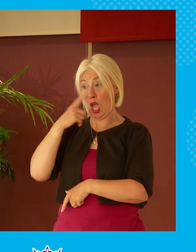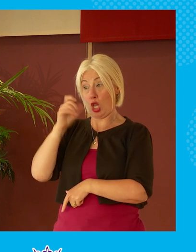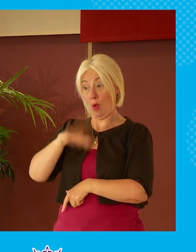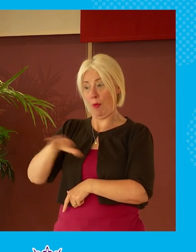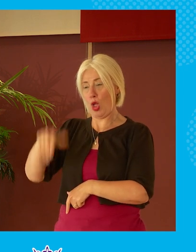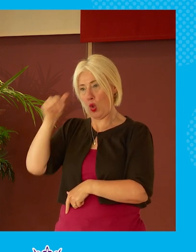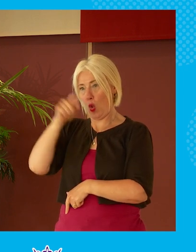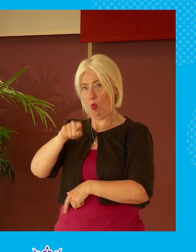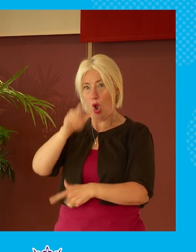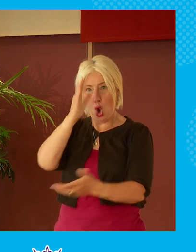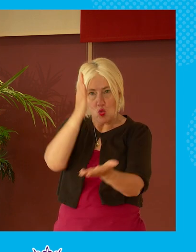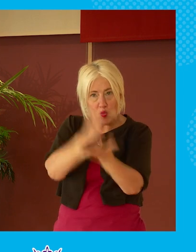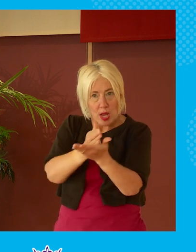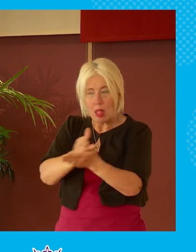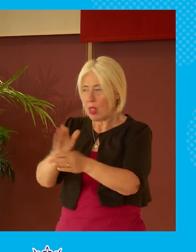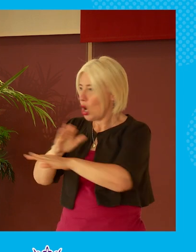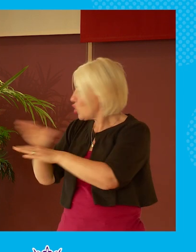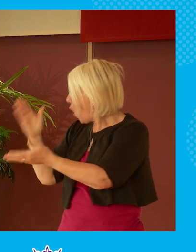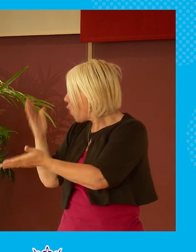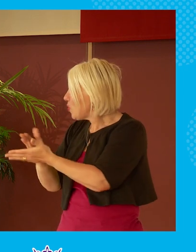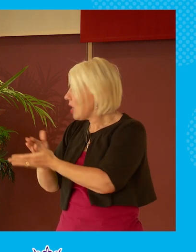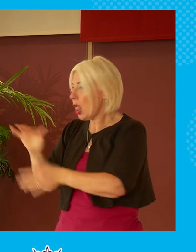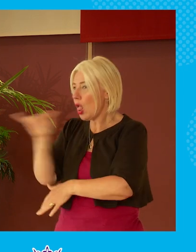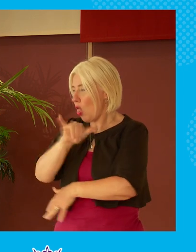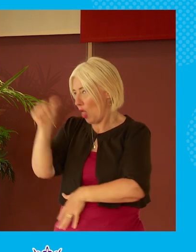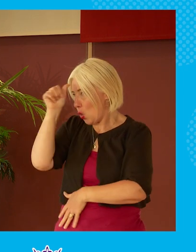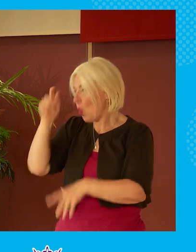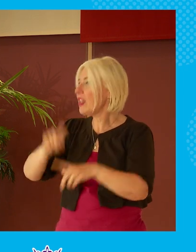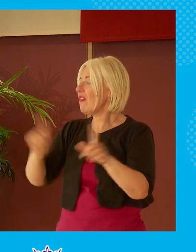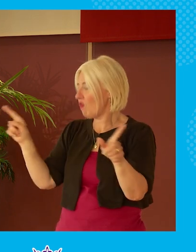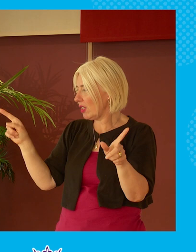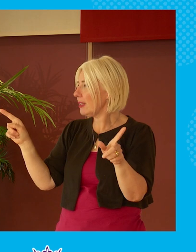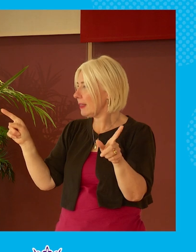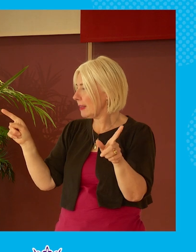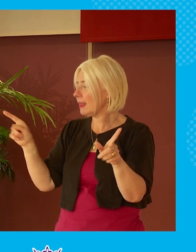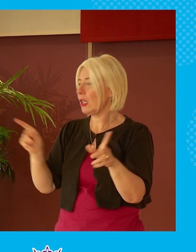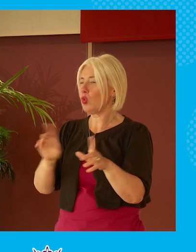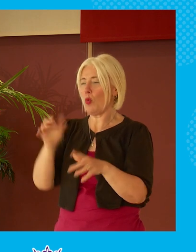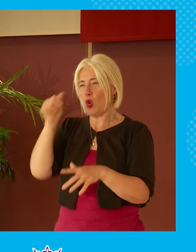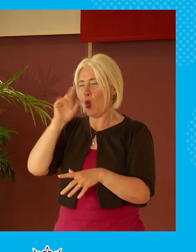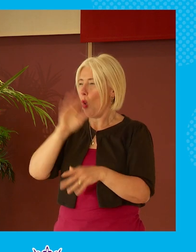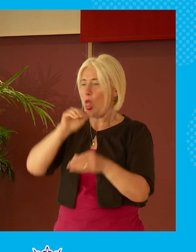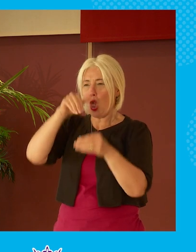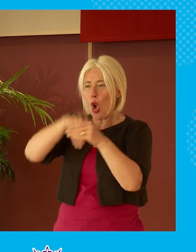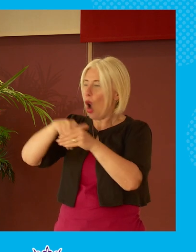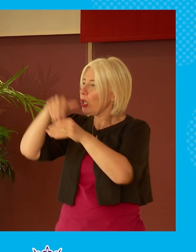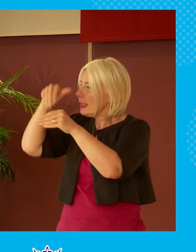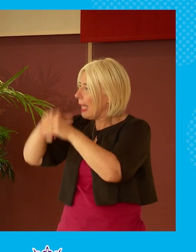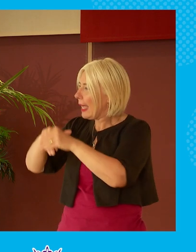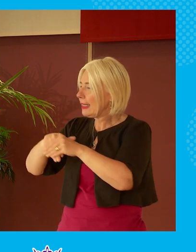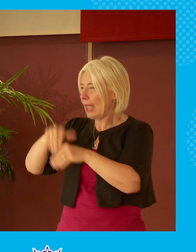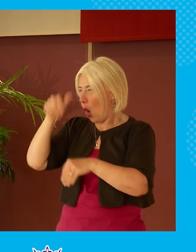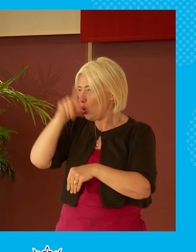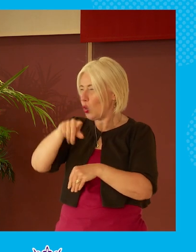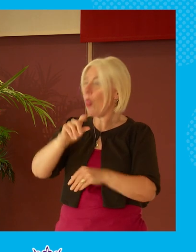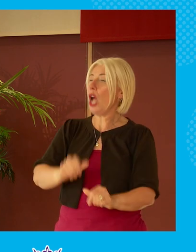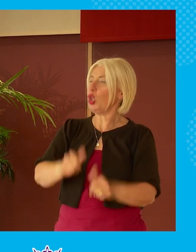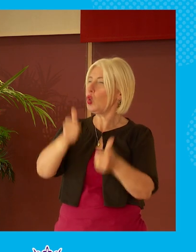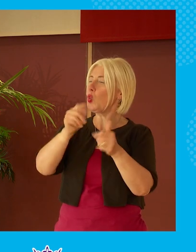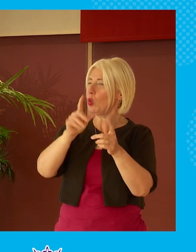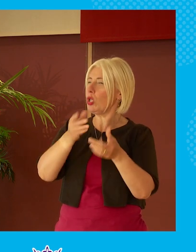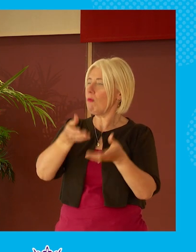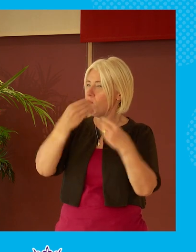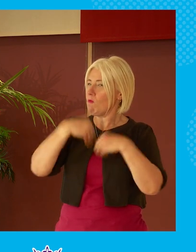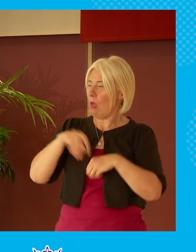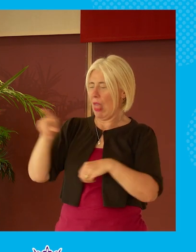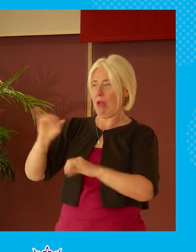real and also how you um discern kind of good content um from bad but i suppose it is